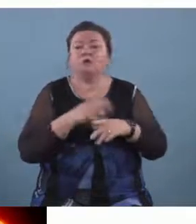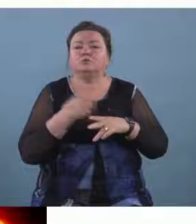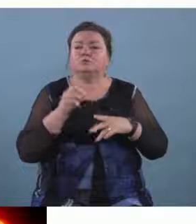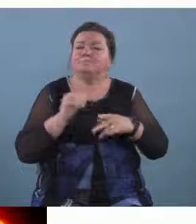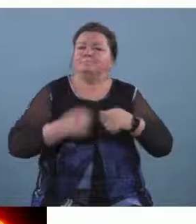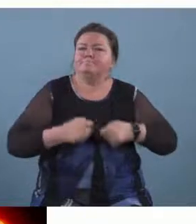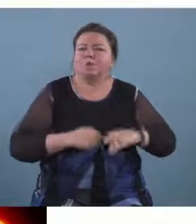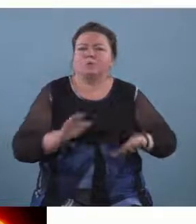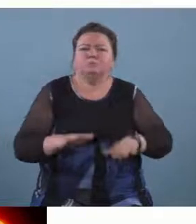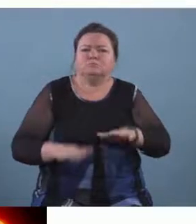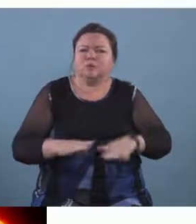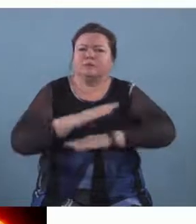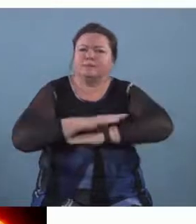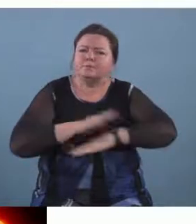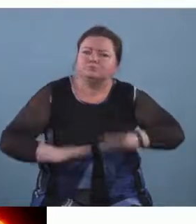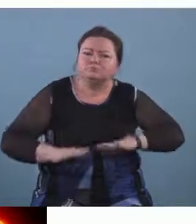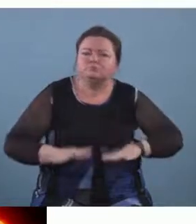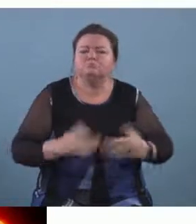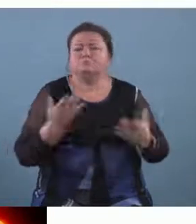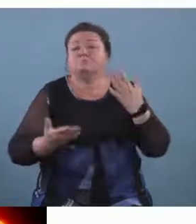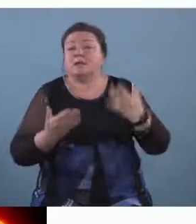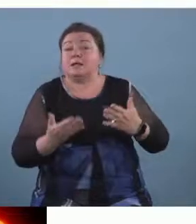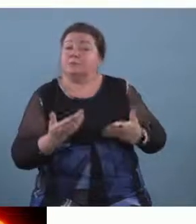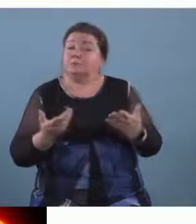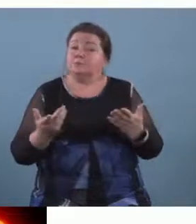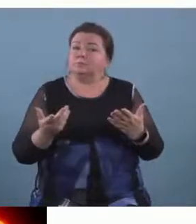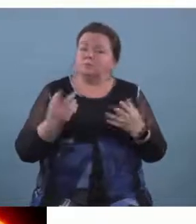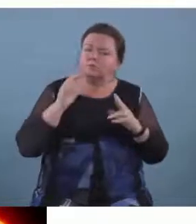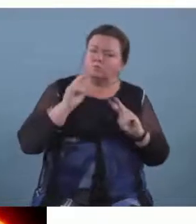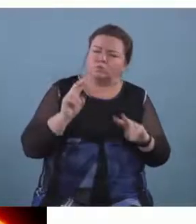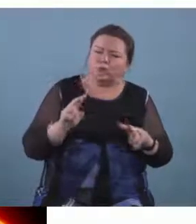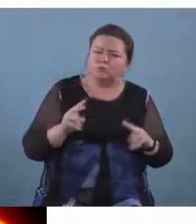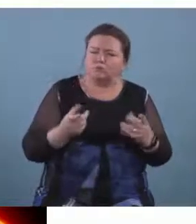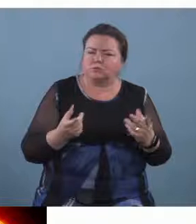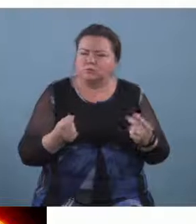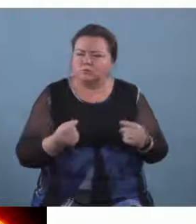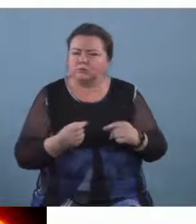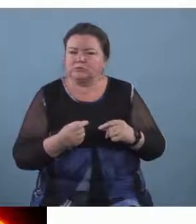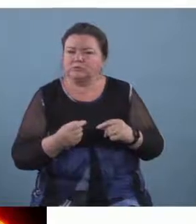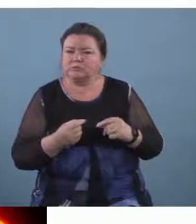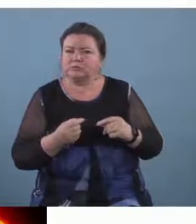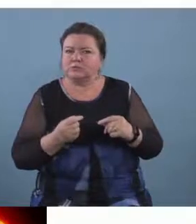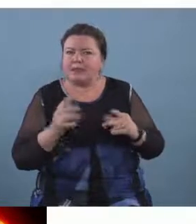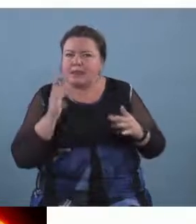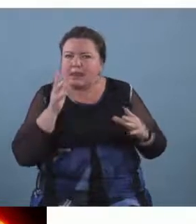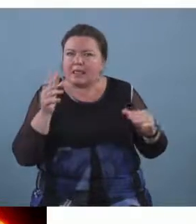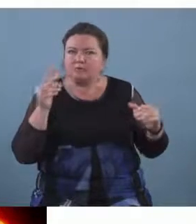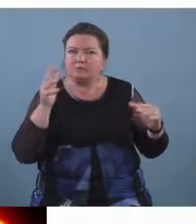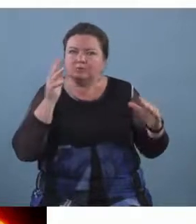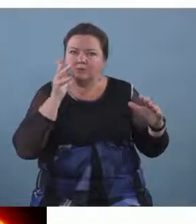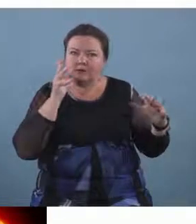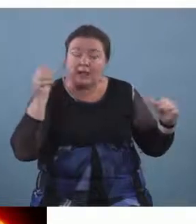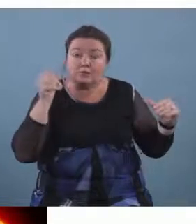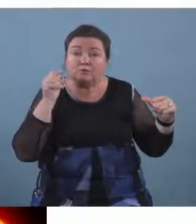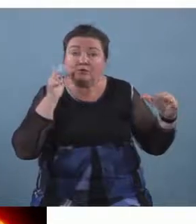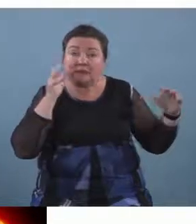on the table um but they need to watch you carefully you're doing this and then you make it get louder and louder and